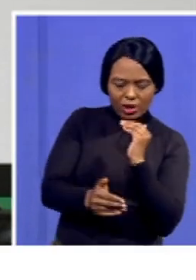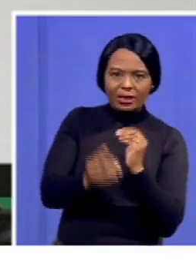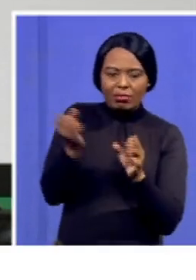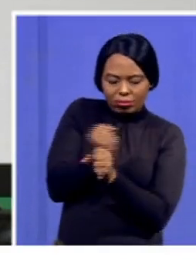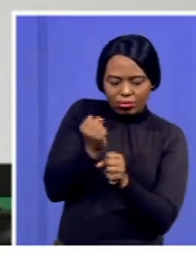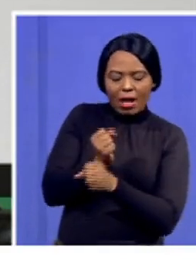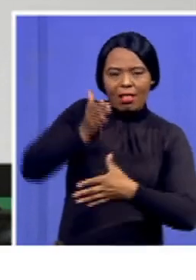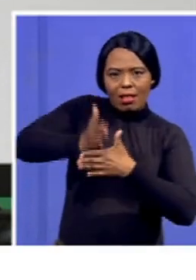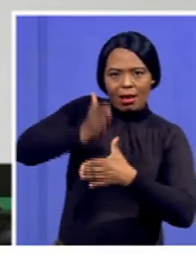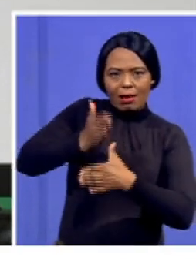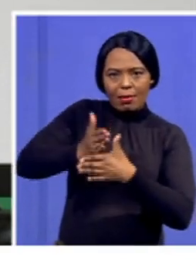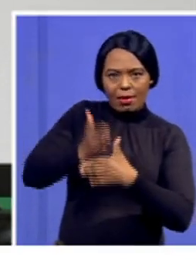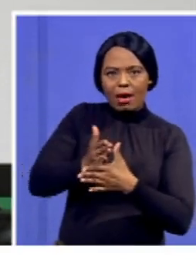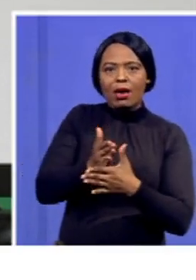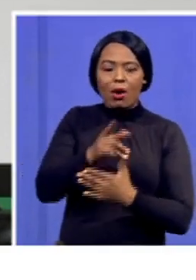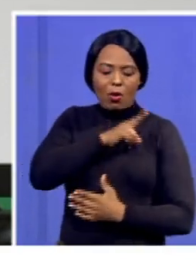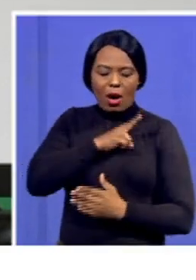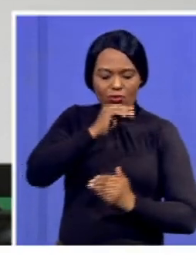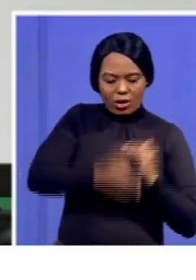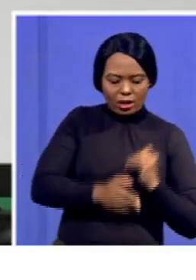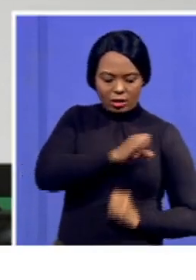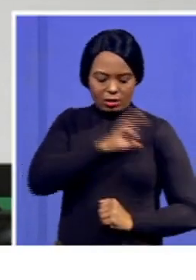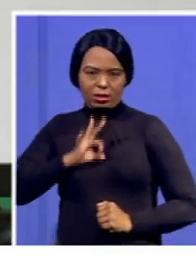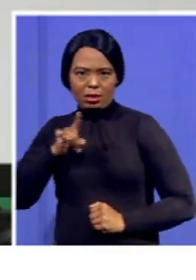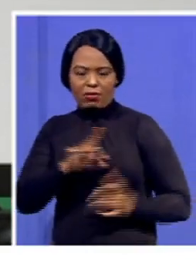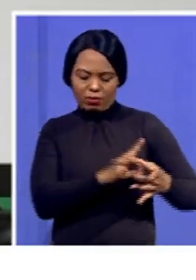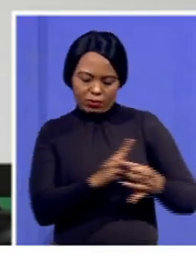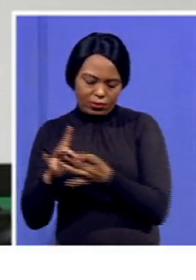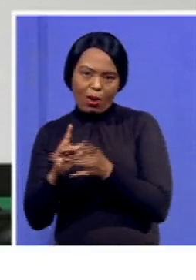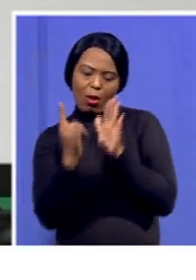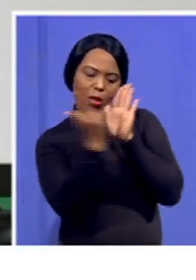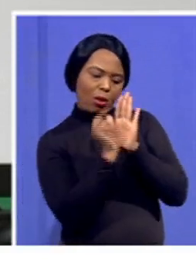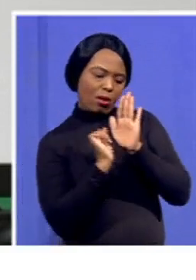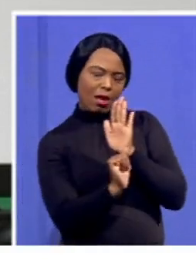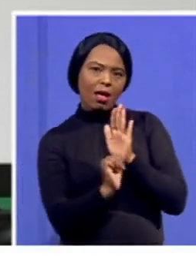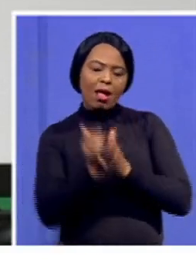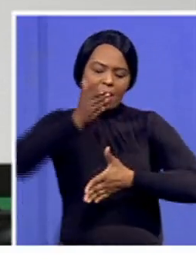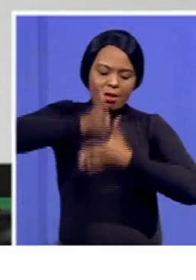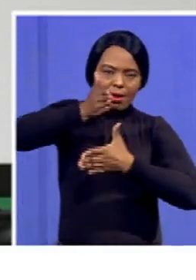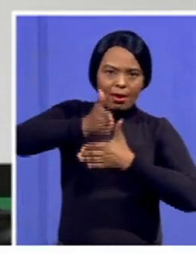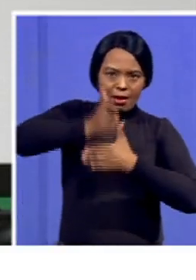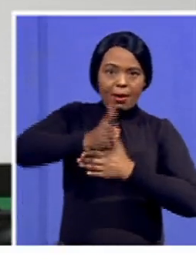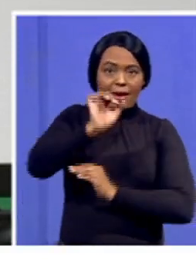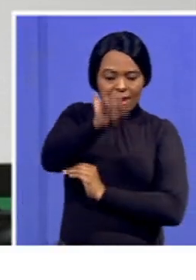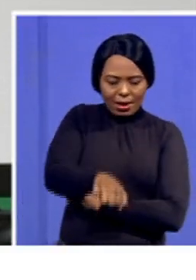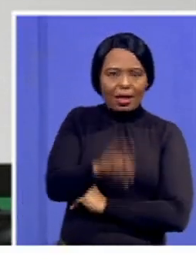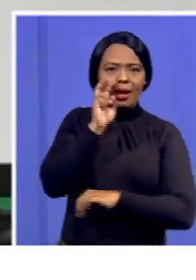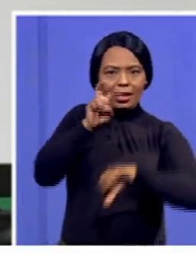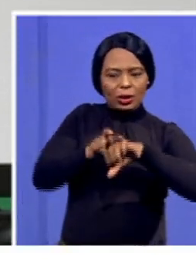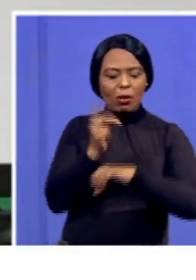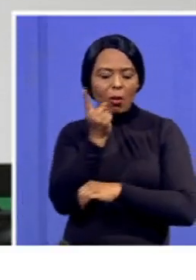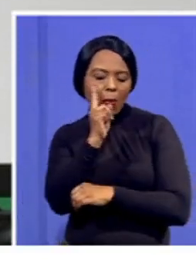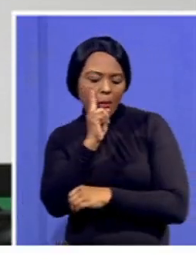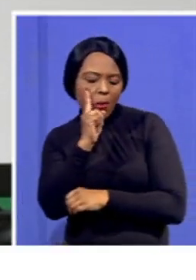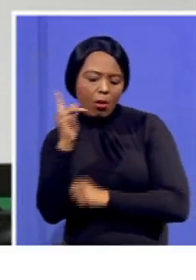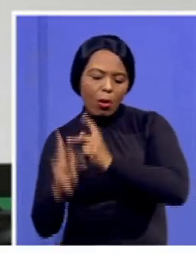workers, especially in compliance with labour legislation. And there is acknowledgement that there is a need to look in terms of the processes